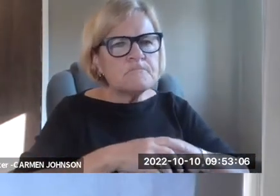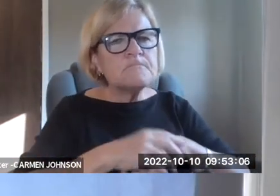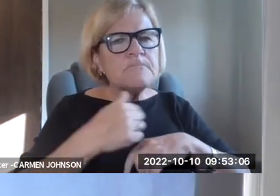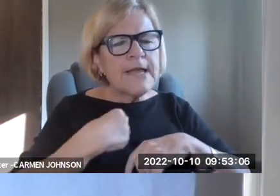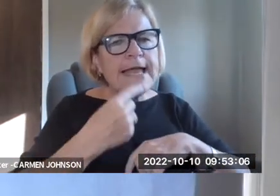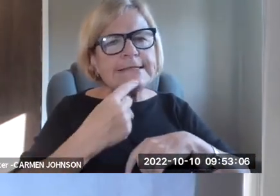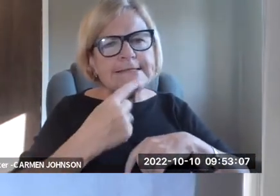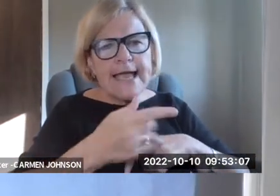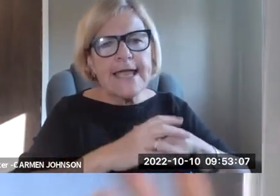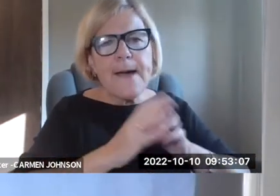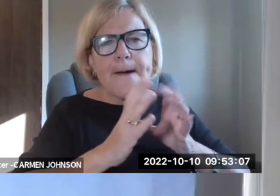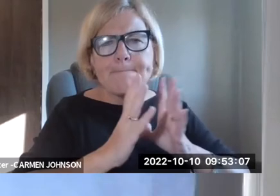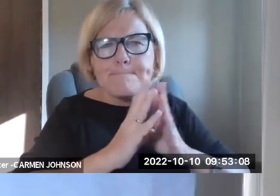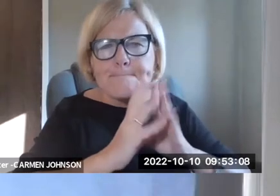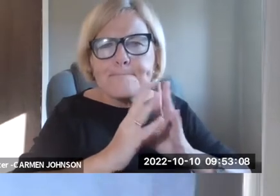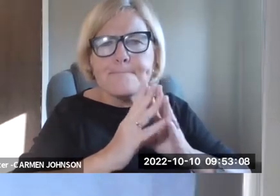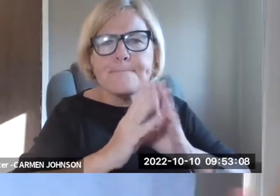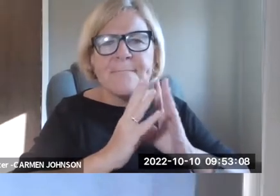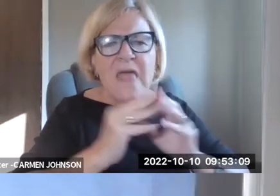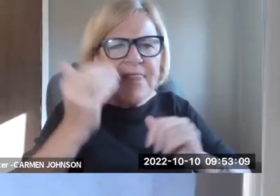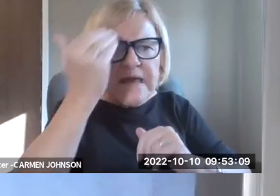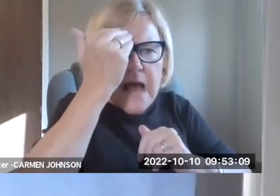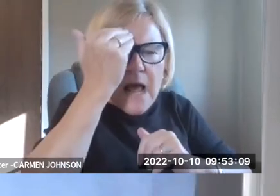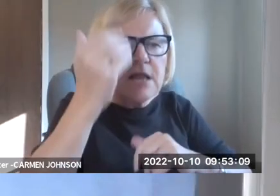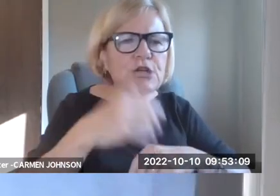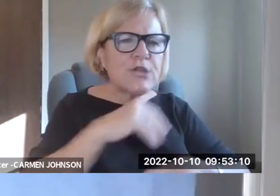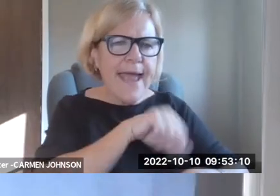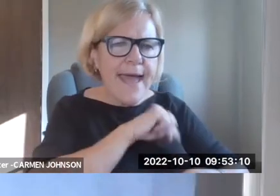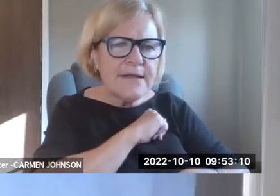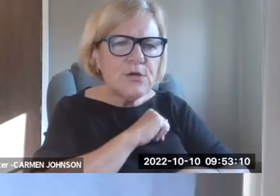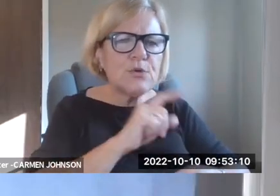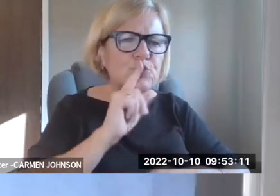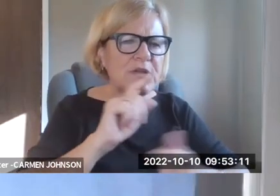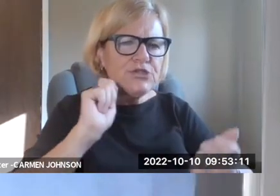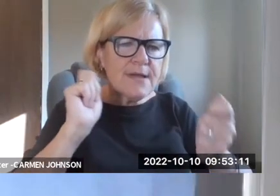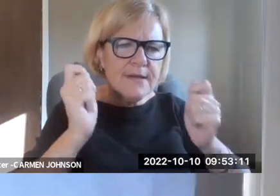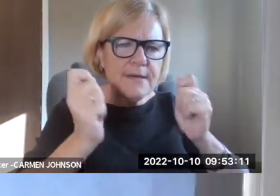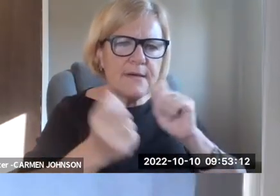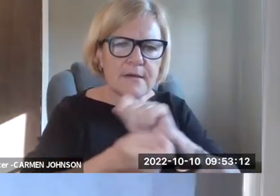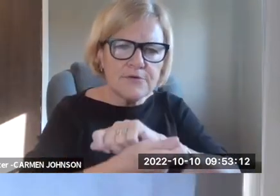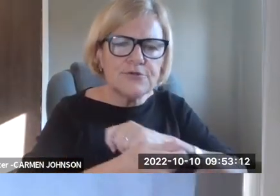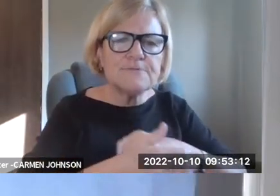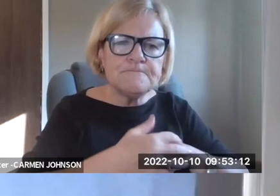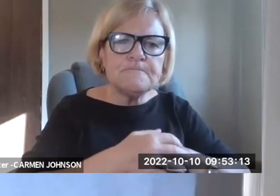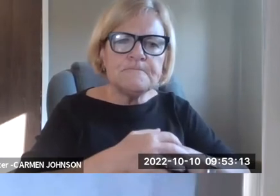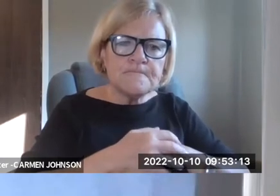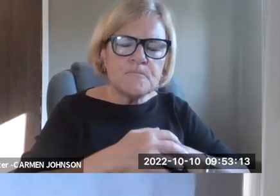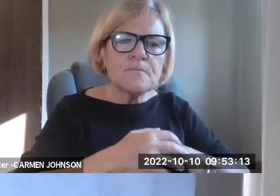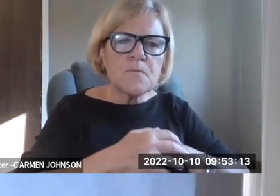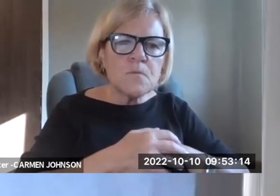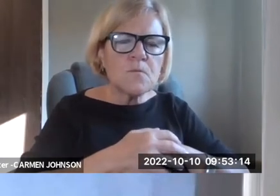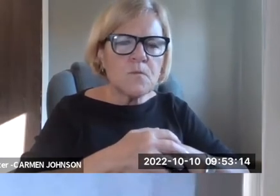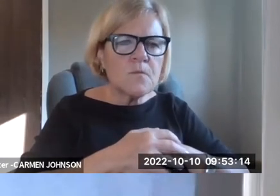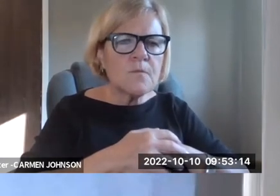it's somebody that we have worked with in a variety of capacities over perhaps 10 years. Um, and I can say it's, um, the